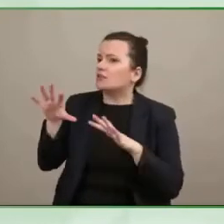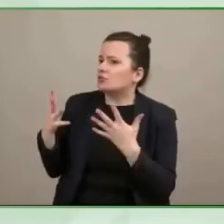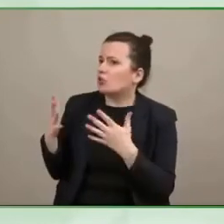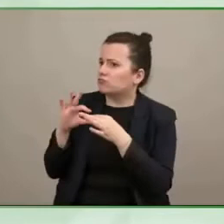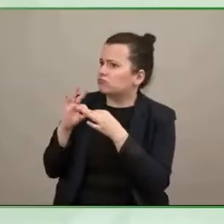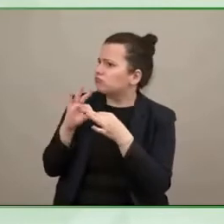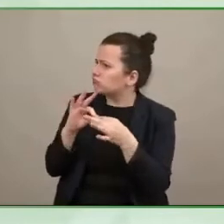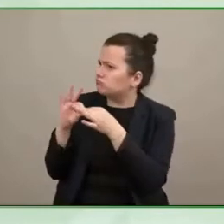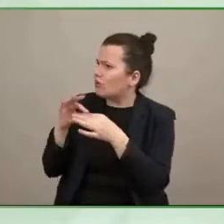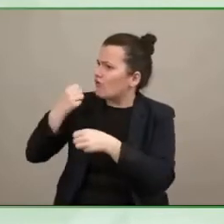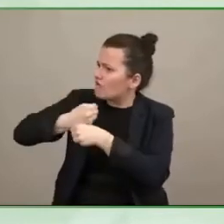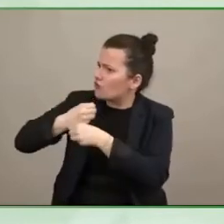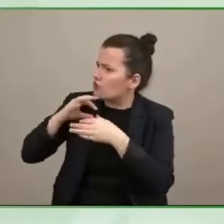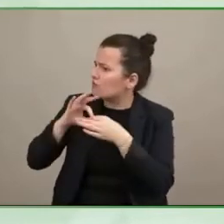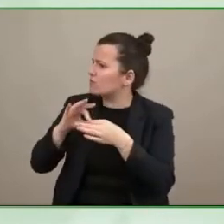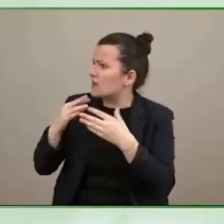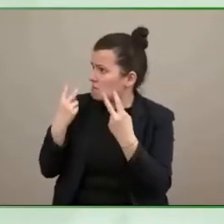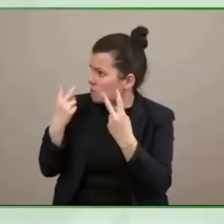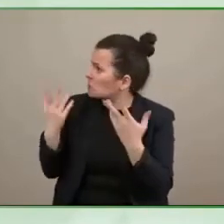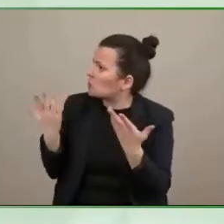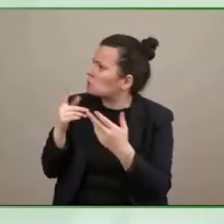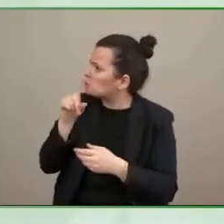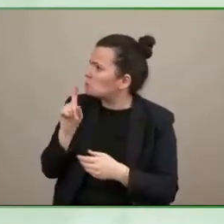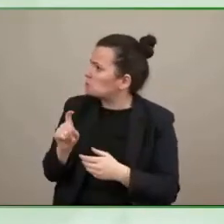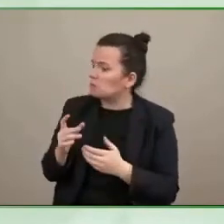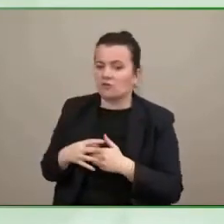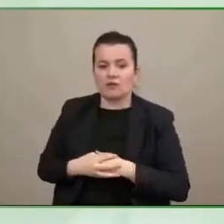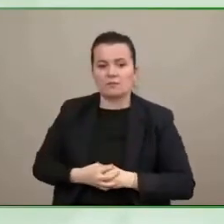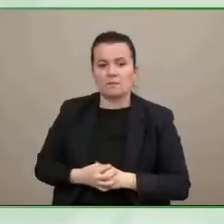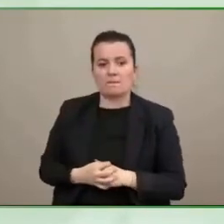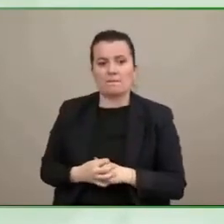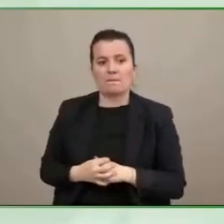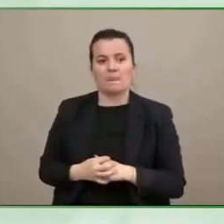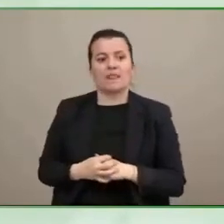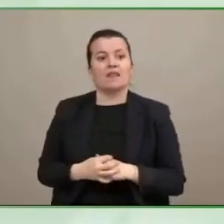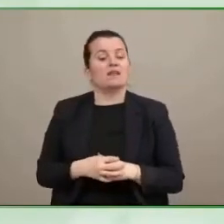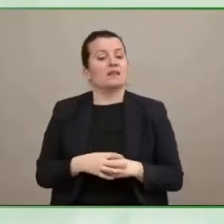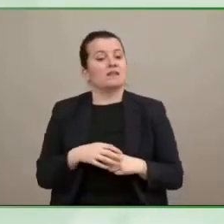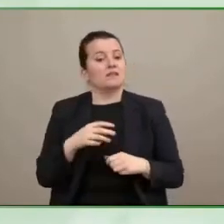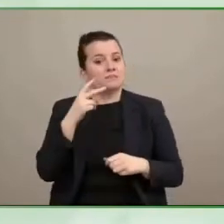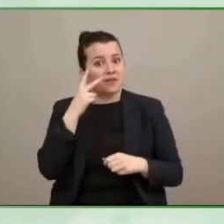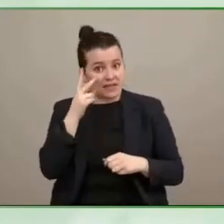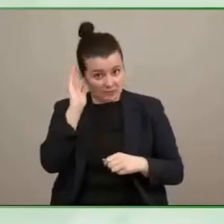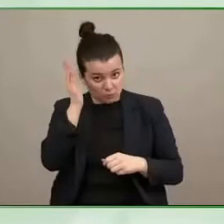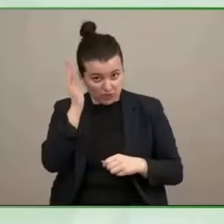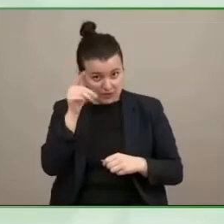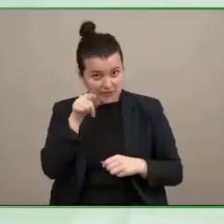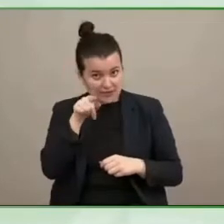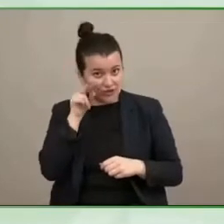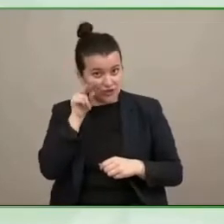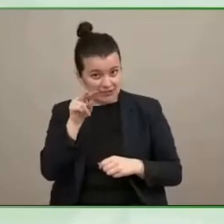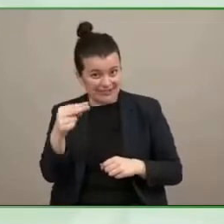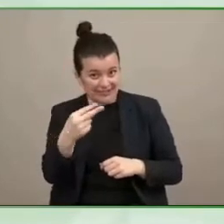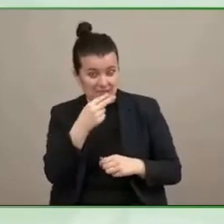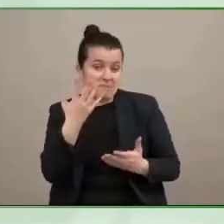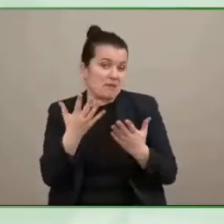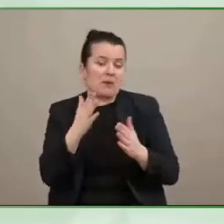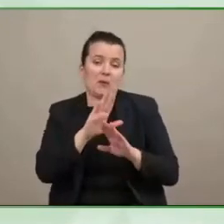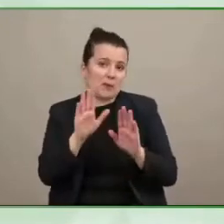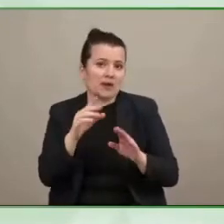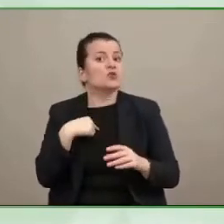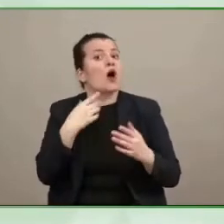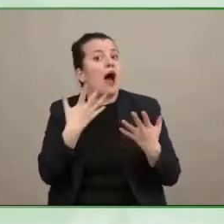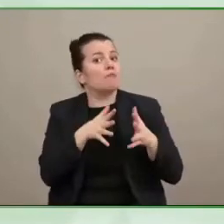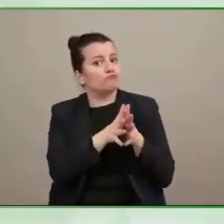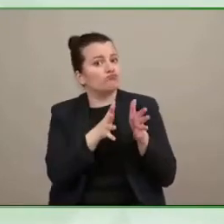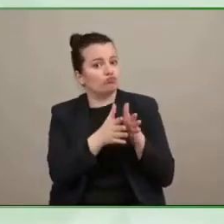well as you saw my presentation earlier you would see i had a tremendous amount